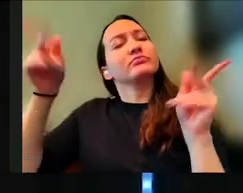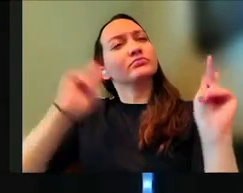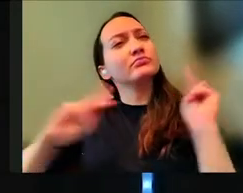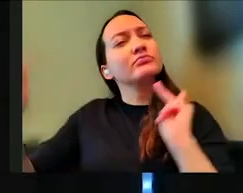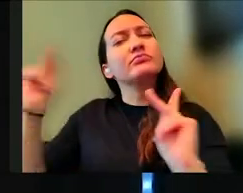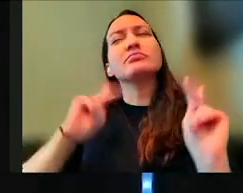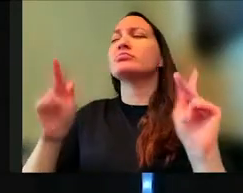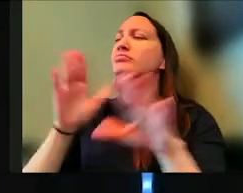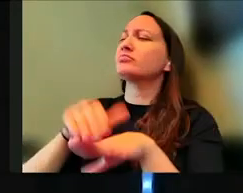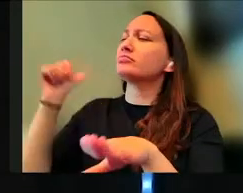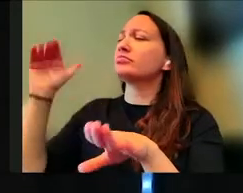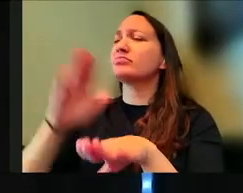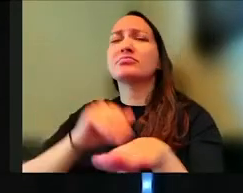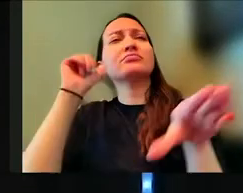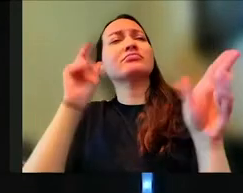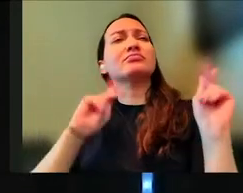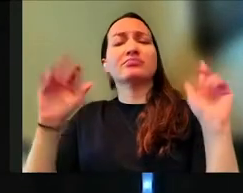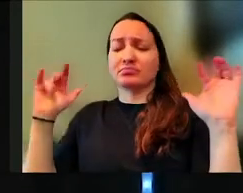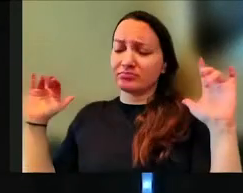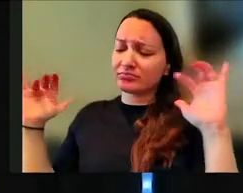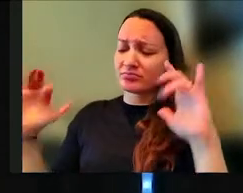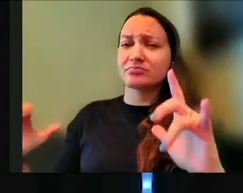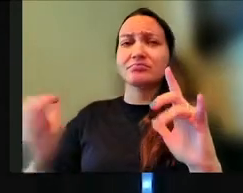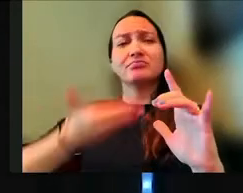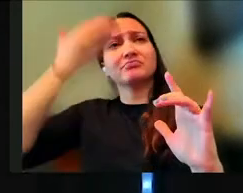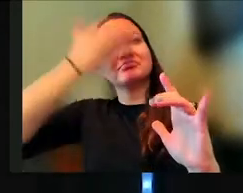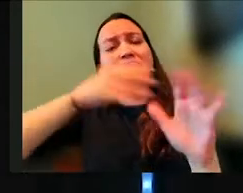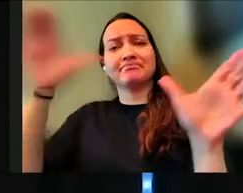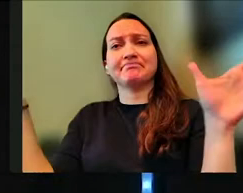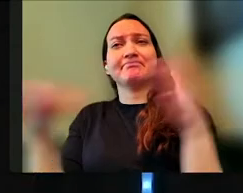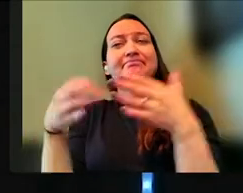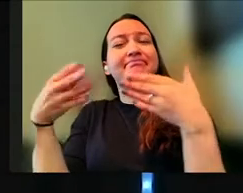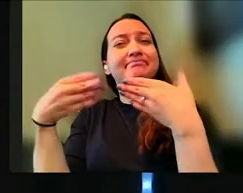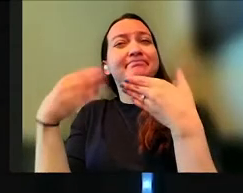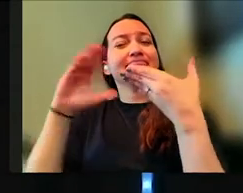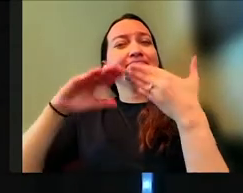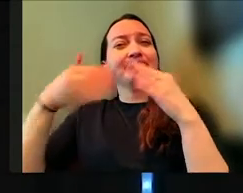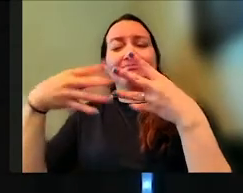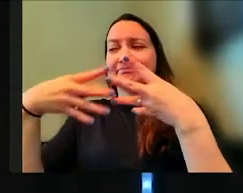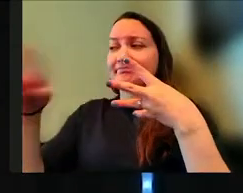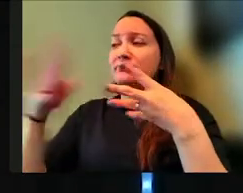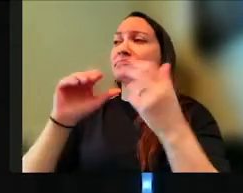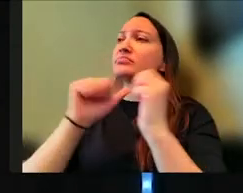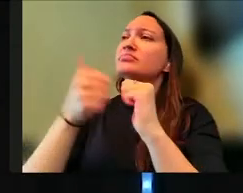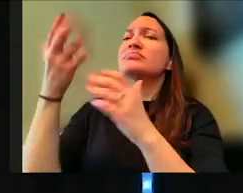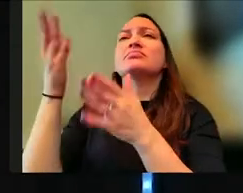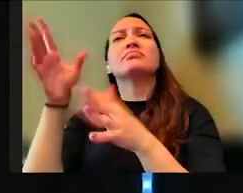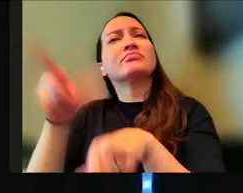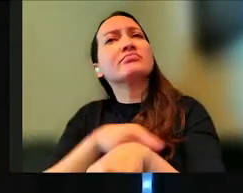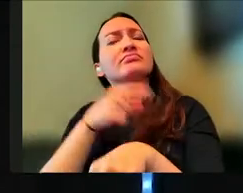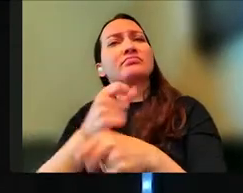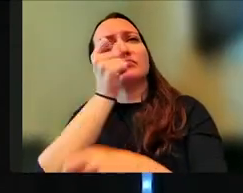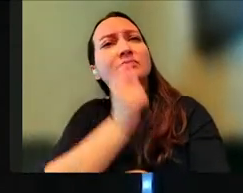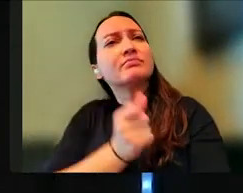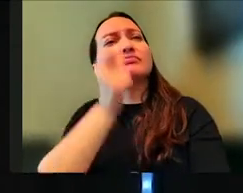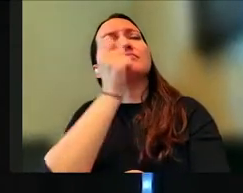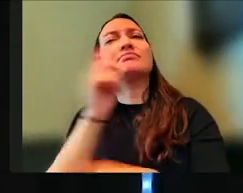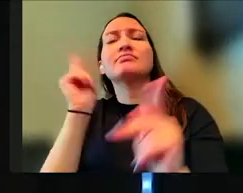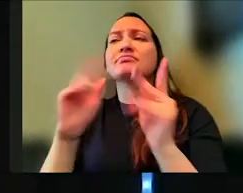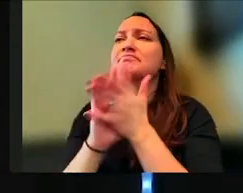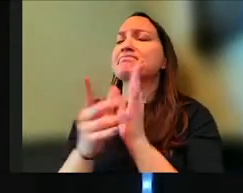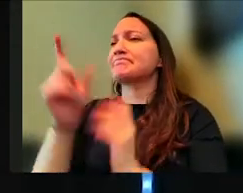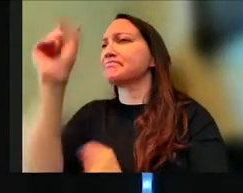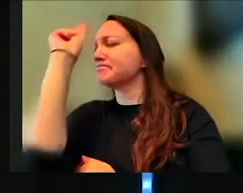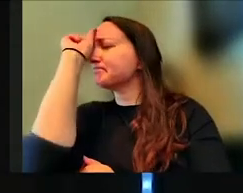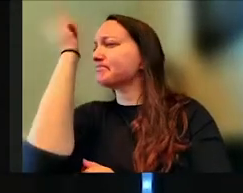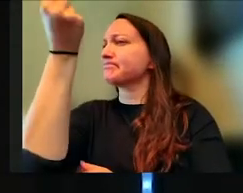along the main street, to those gathered in front of the city gate. How long, you simpletons, will you insist on being simple-minded?